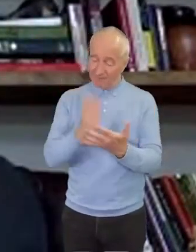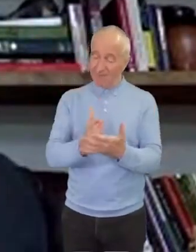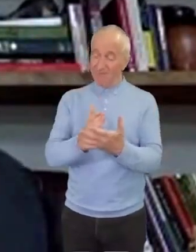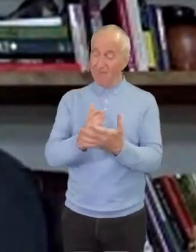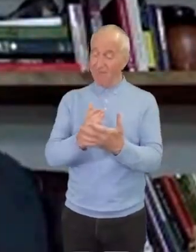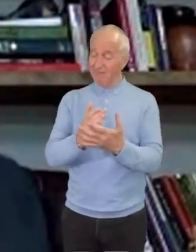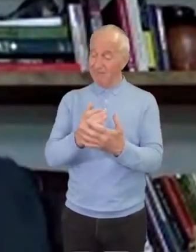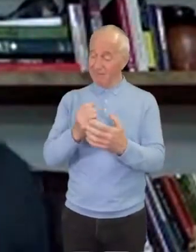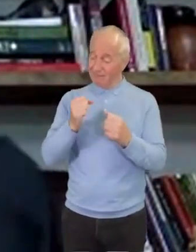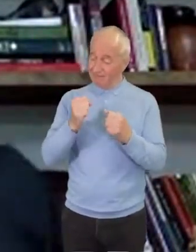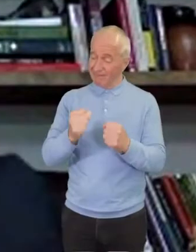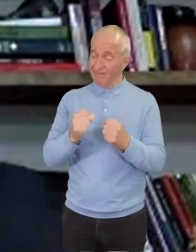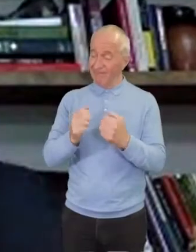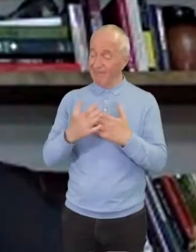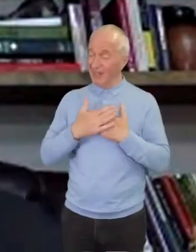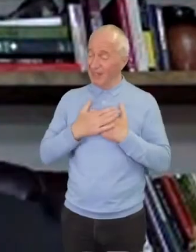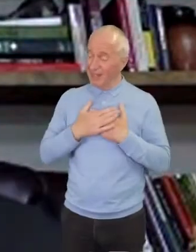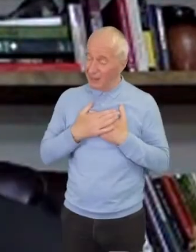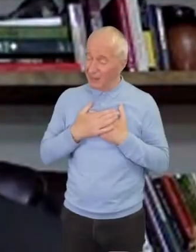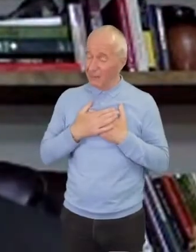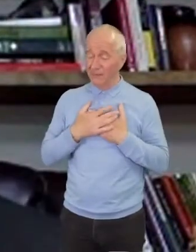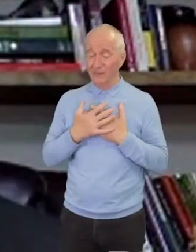love and compassion,